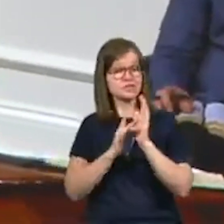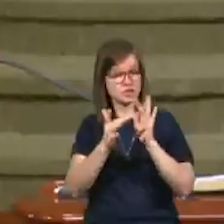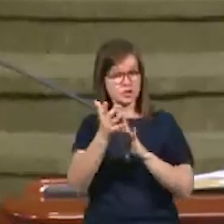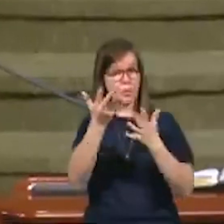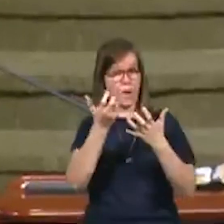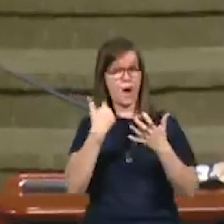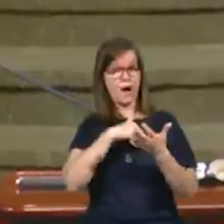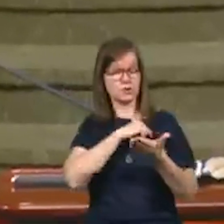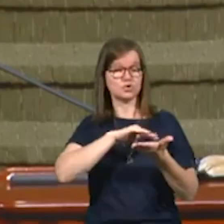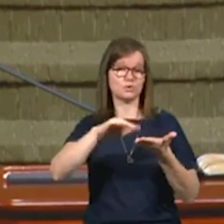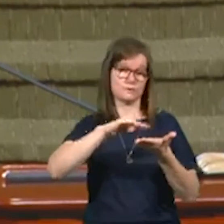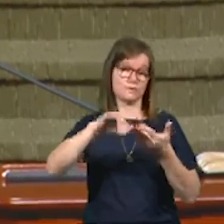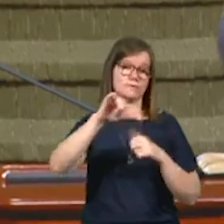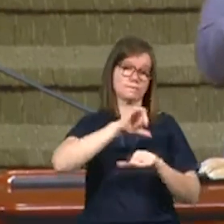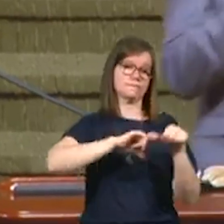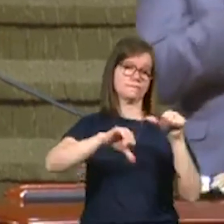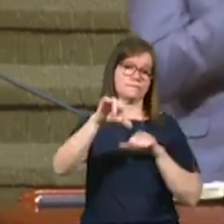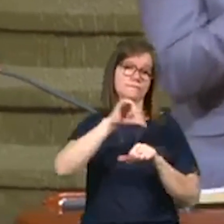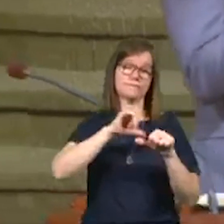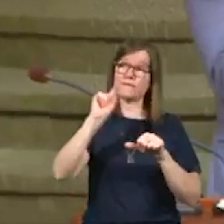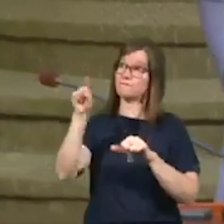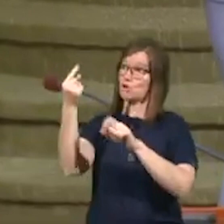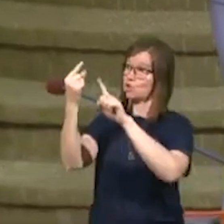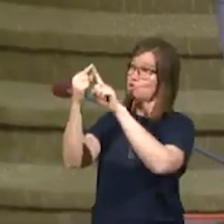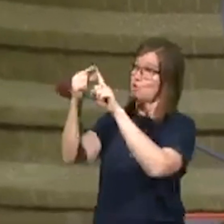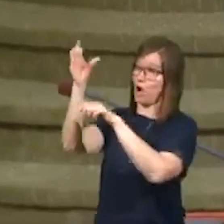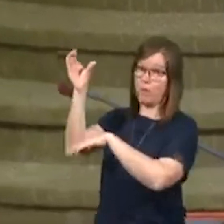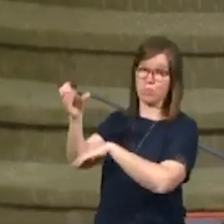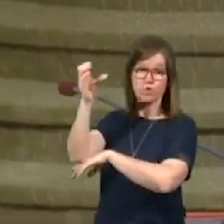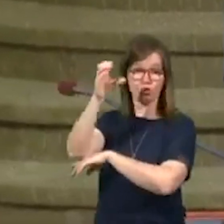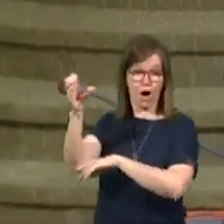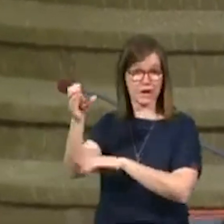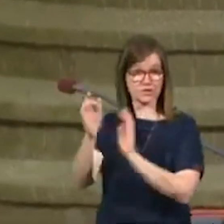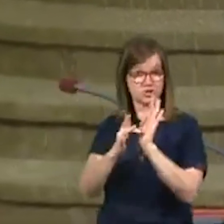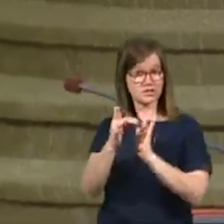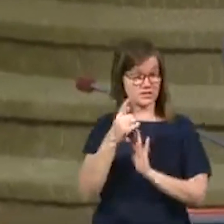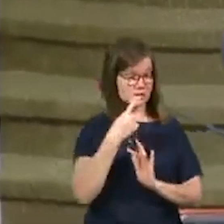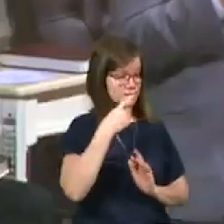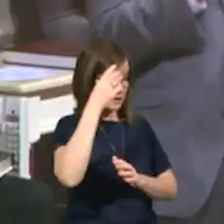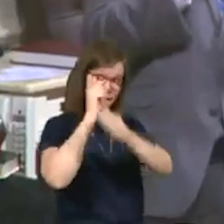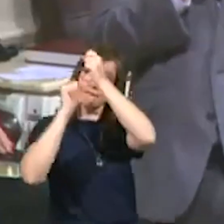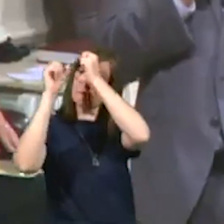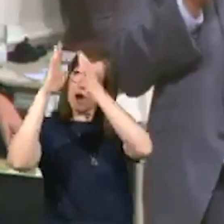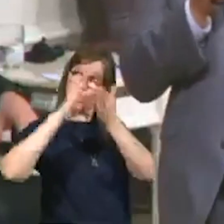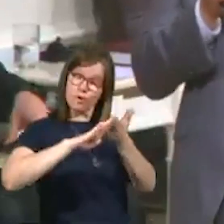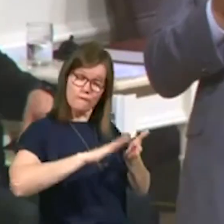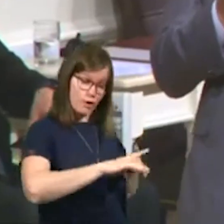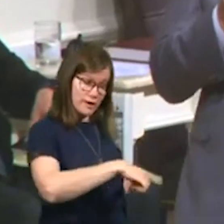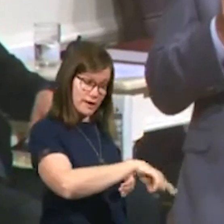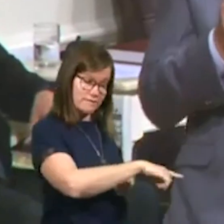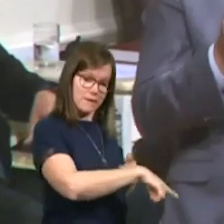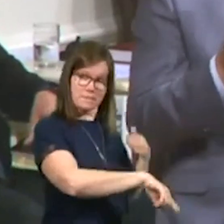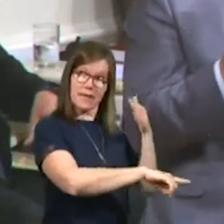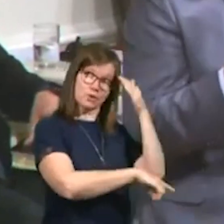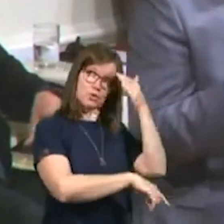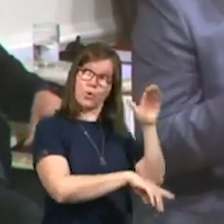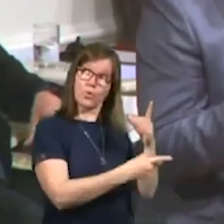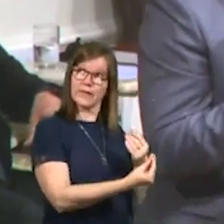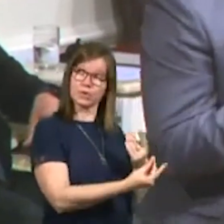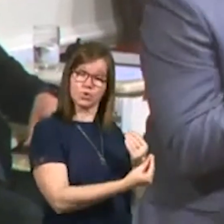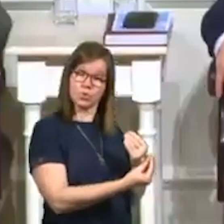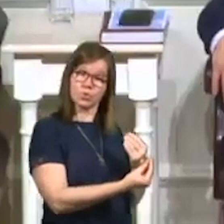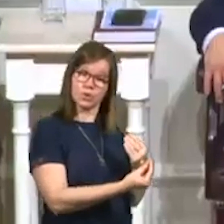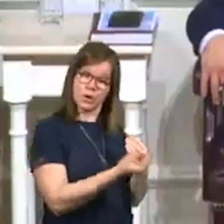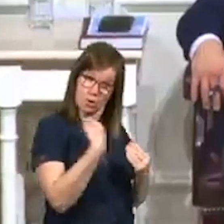us to forgive one another. First words on the cross that he said, father, forgive them for they know not what they do. And he gave us an example that we should follow in his